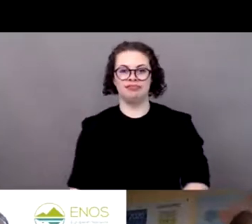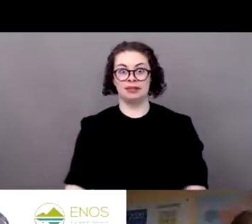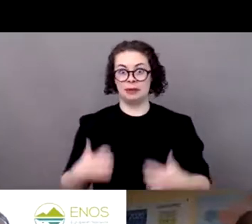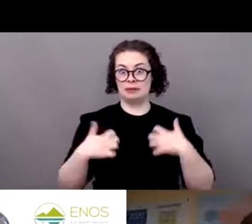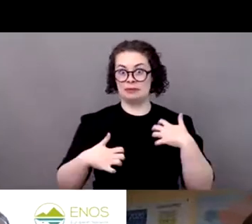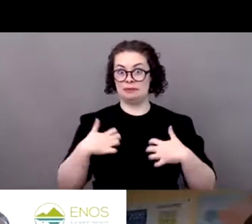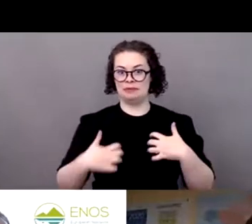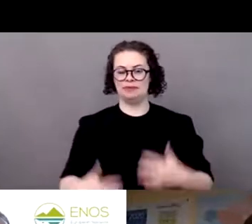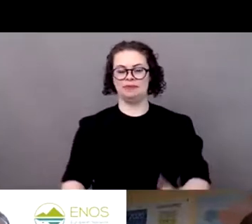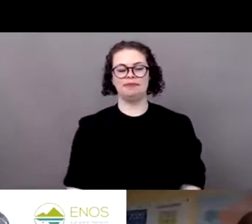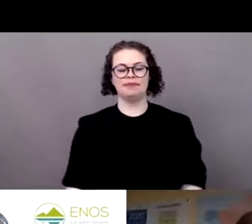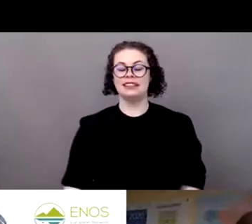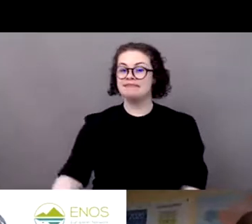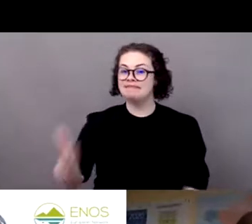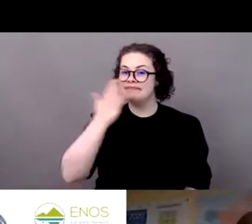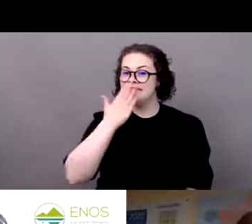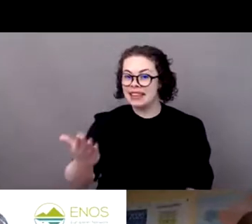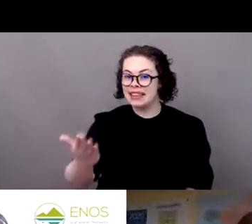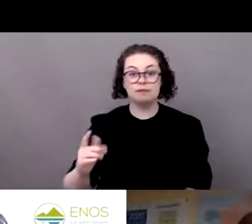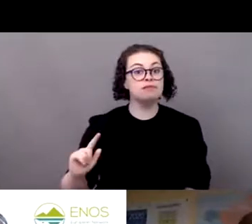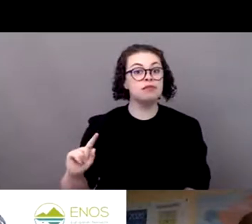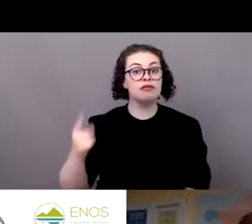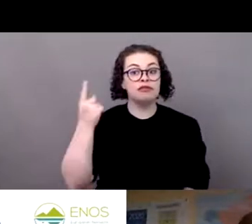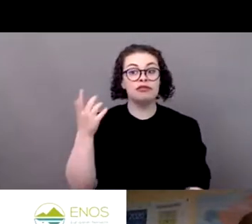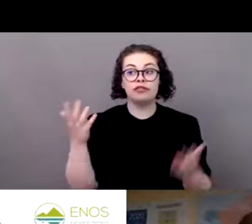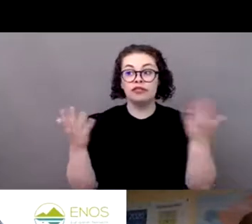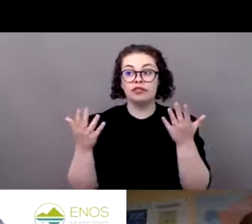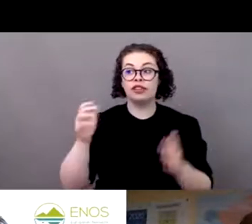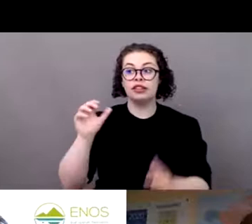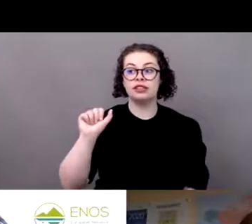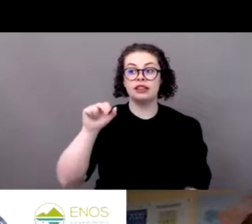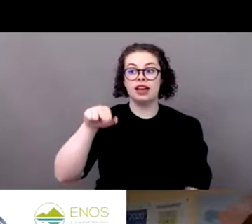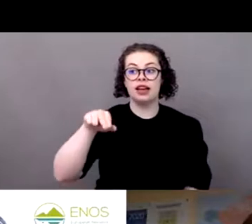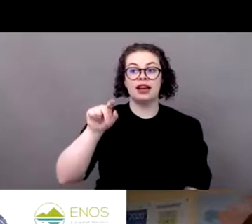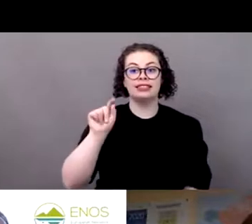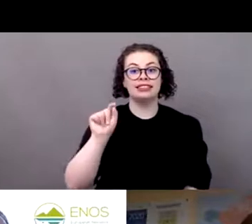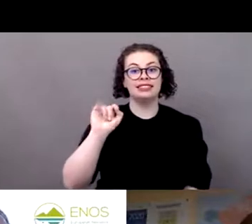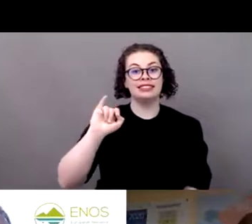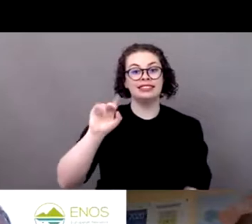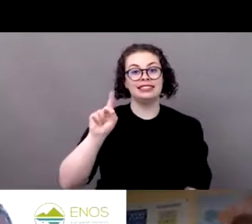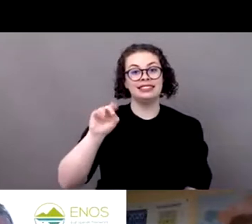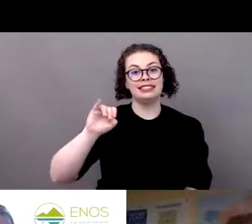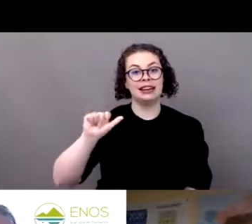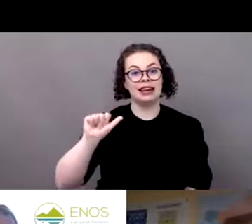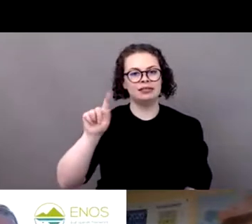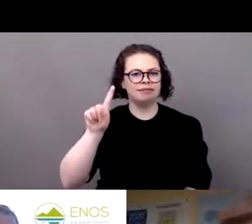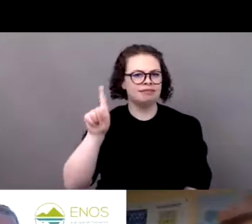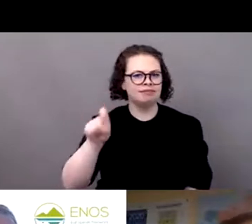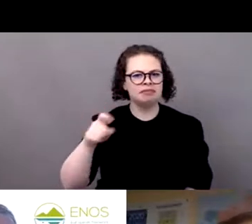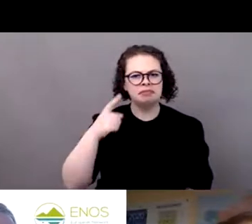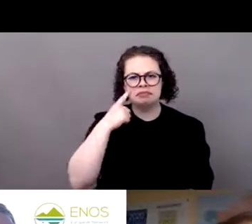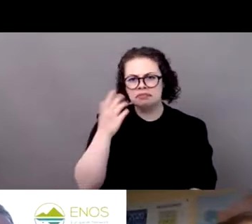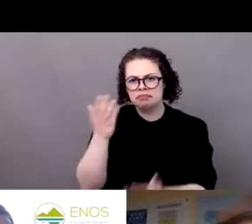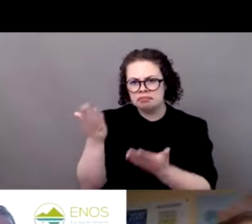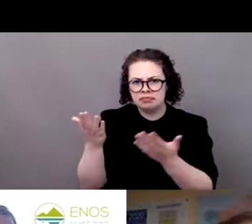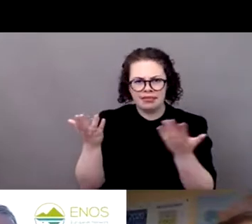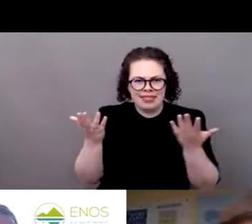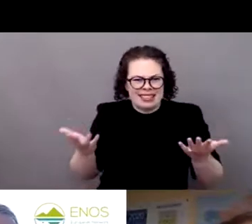begin with you, Antidia, because we need to see what is the current situation of outdoor sports.